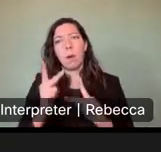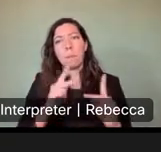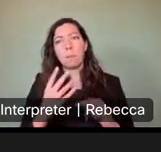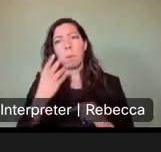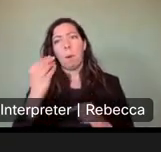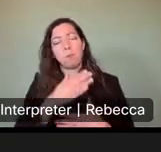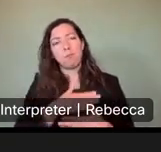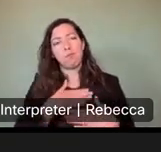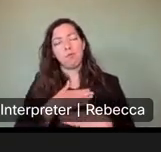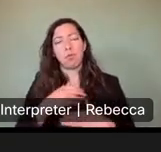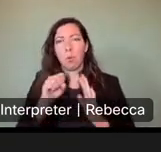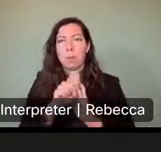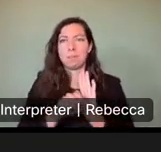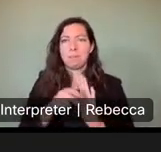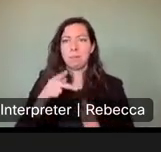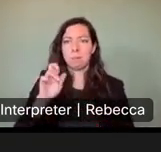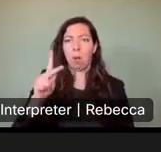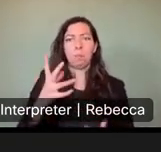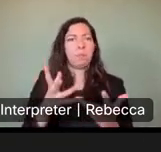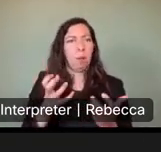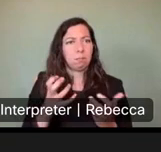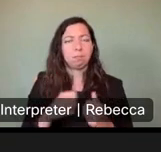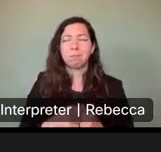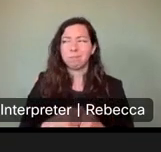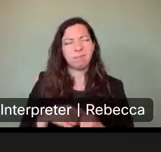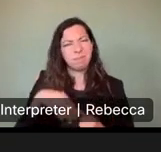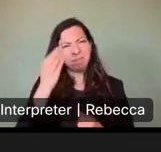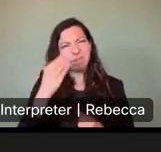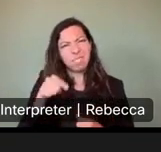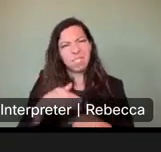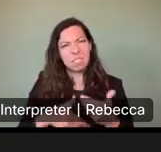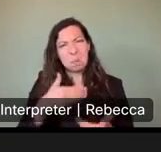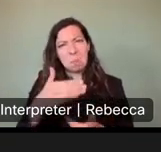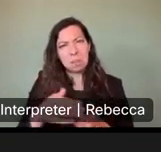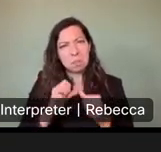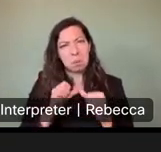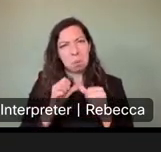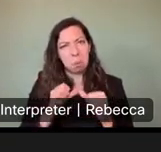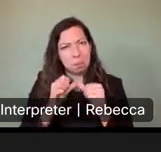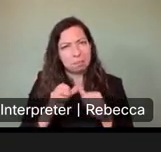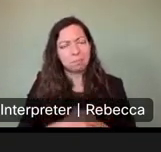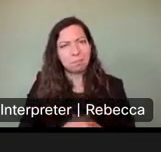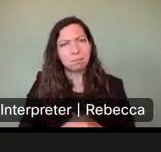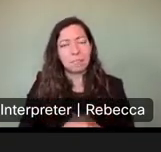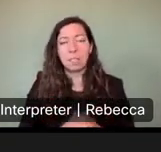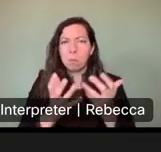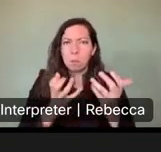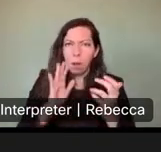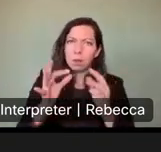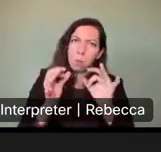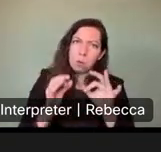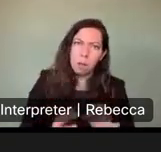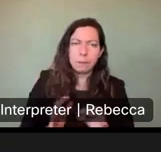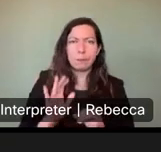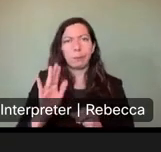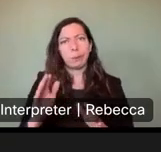said, this is an ongoing process. We're in the revision process gathering public comments. Please provide us with your comments and recommendations.